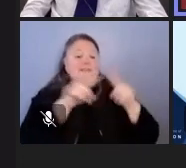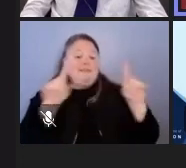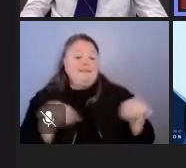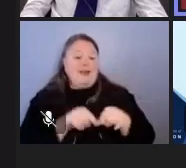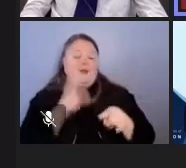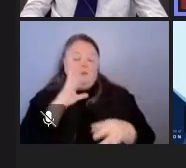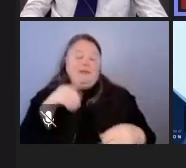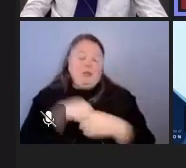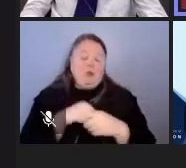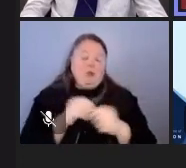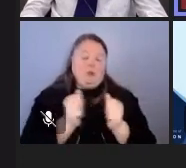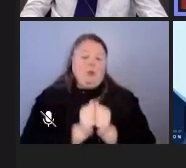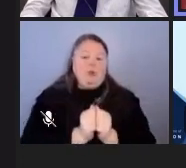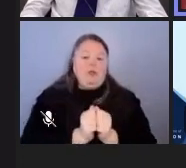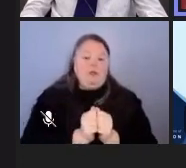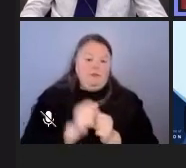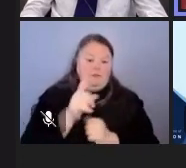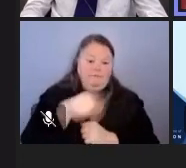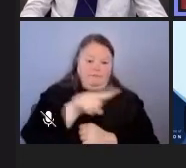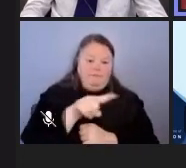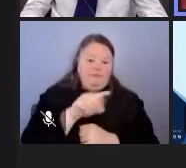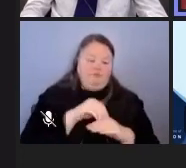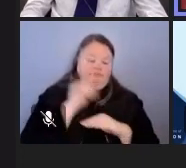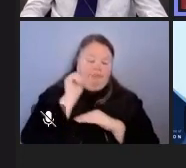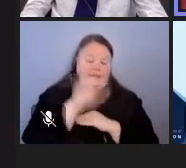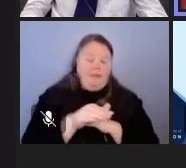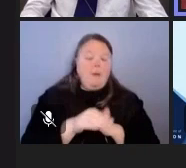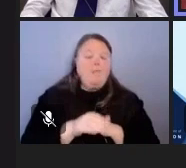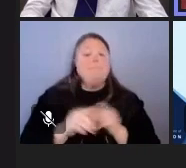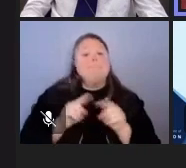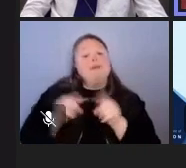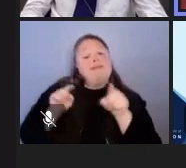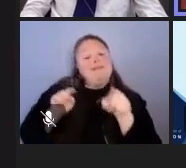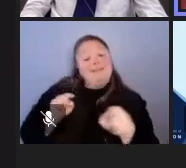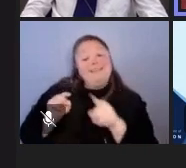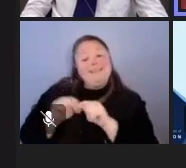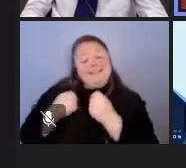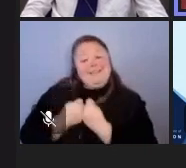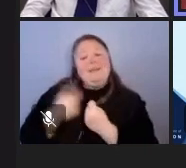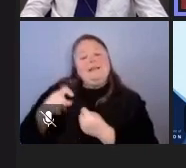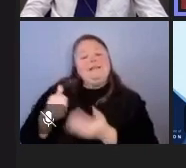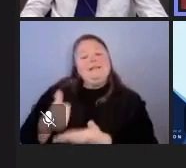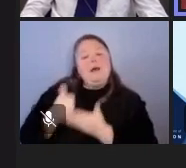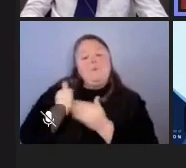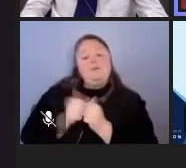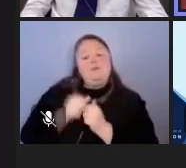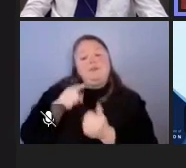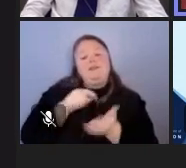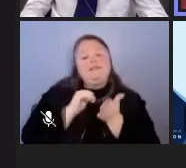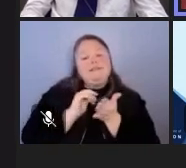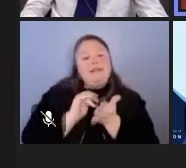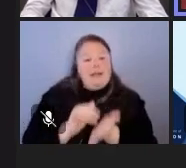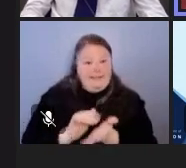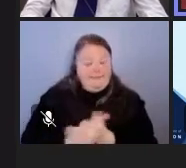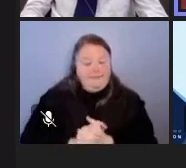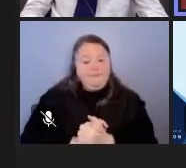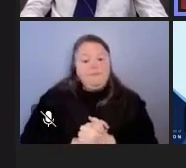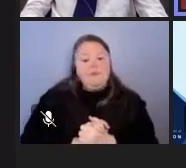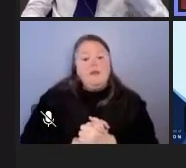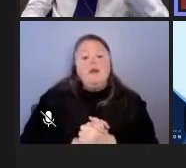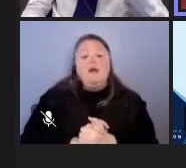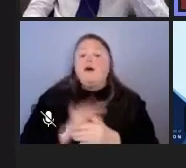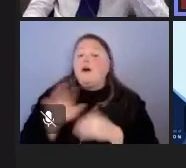these slides will be provided to you and that they're looking for just some additional help with this study that they're doing um